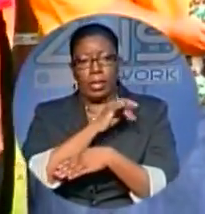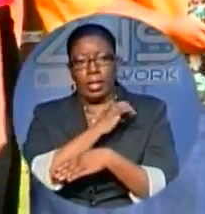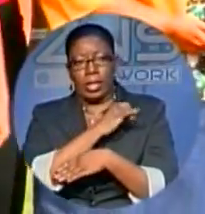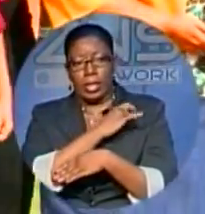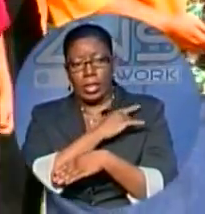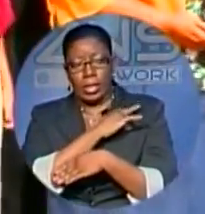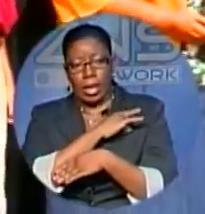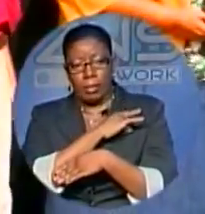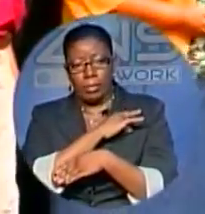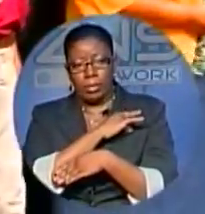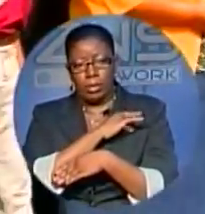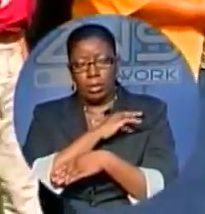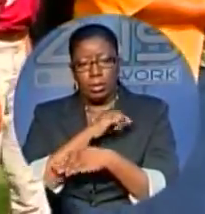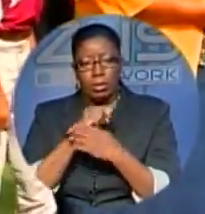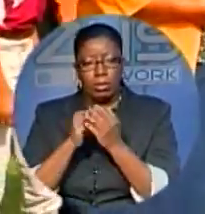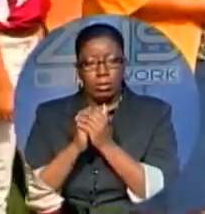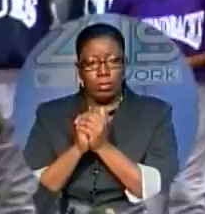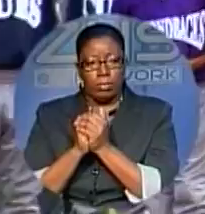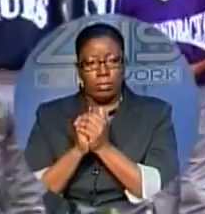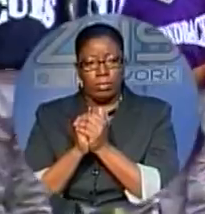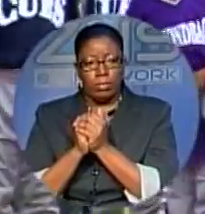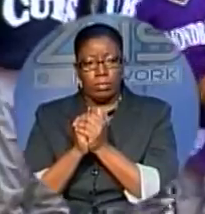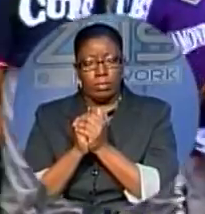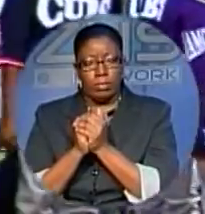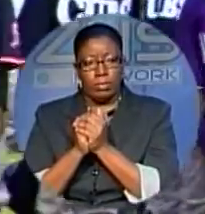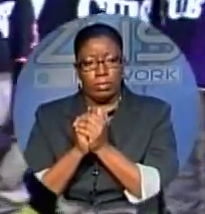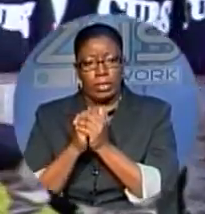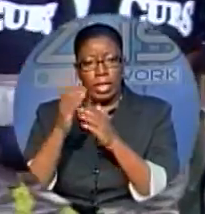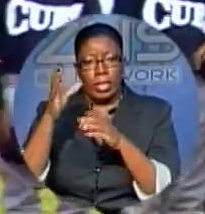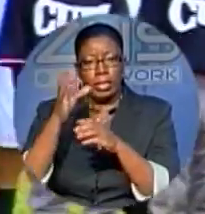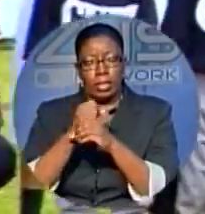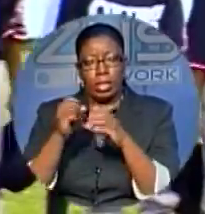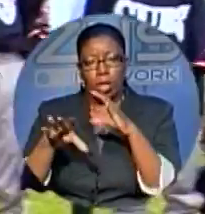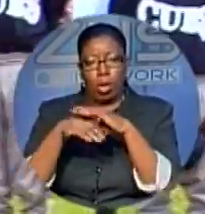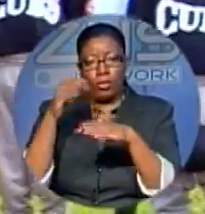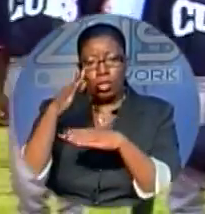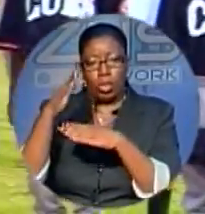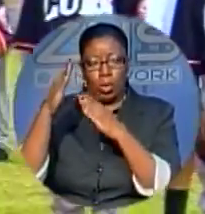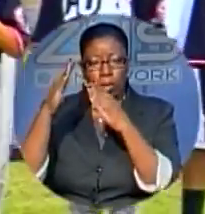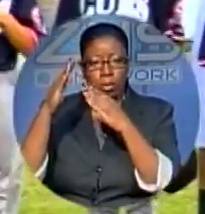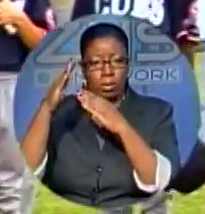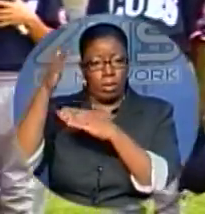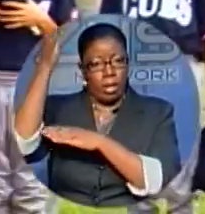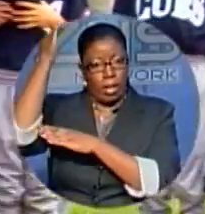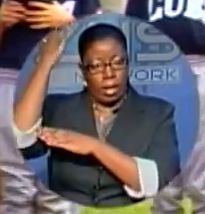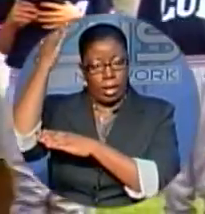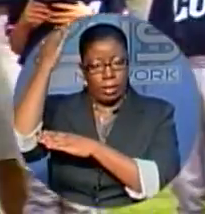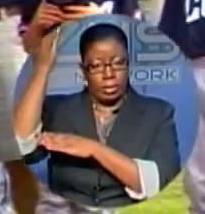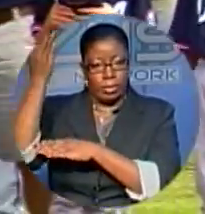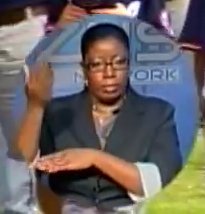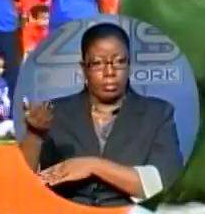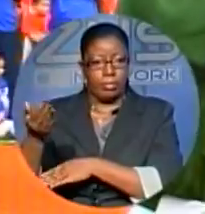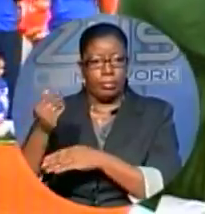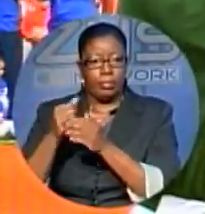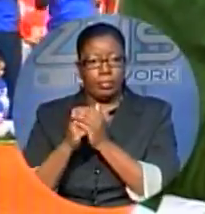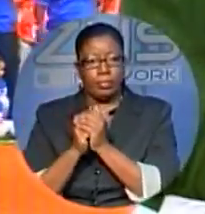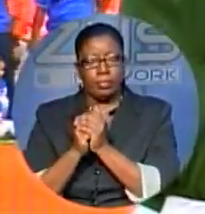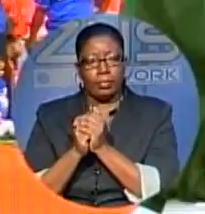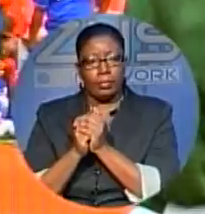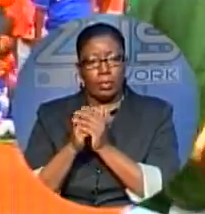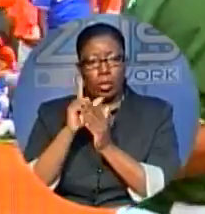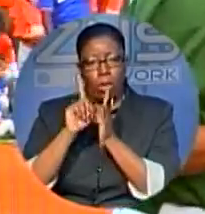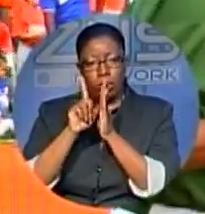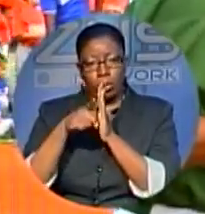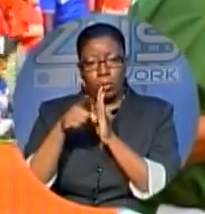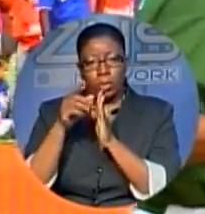umpire who officiated in the league. Take off your hats in a